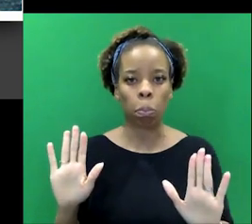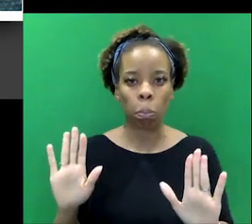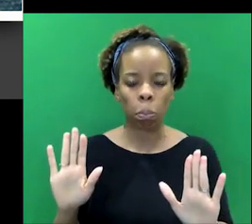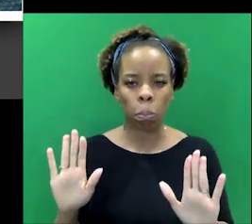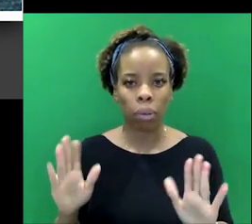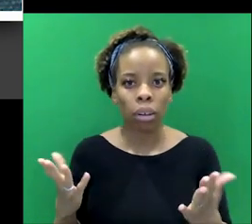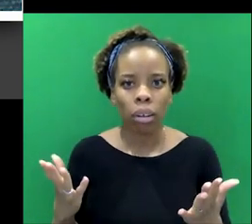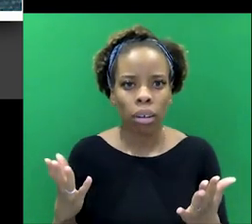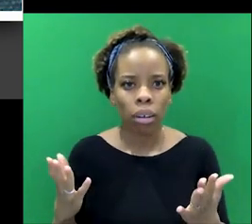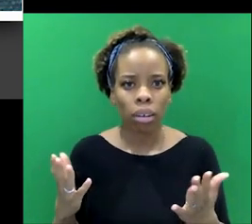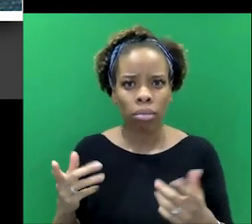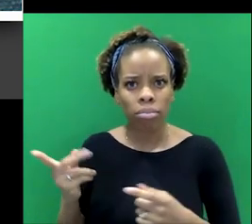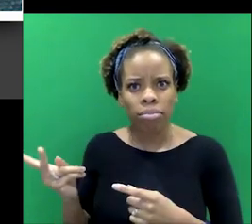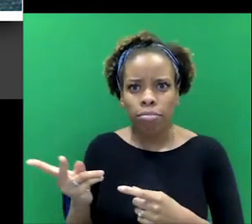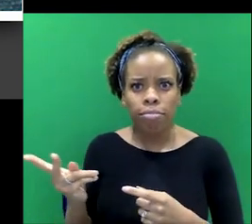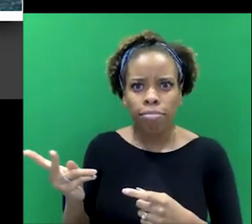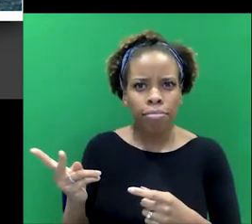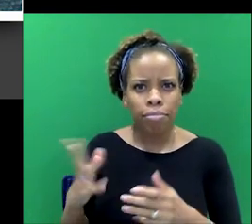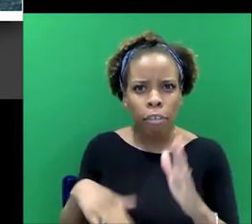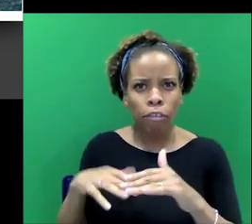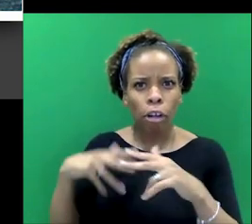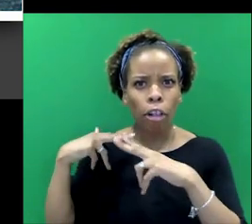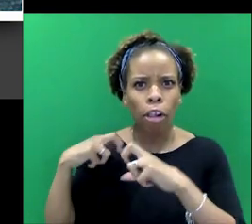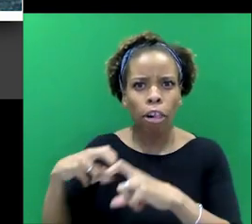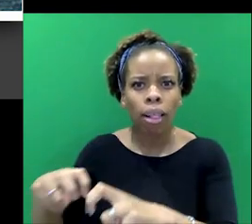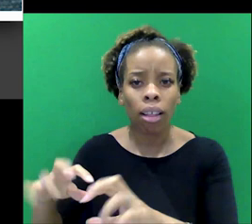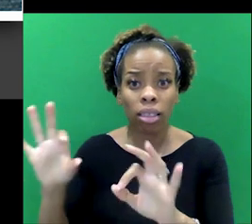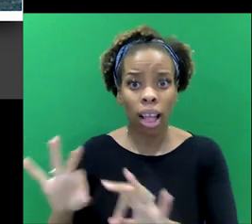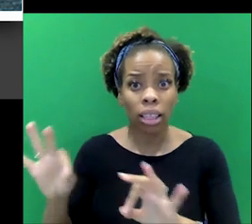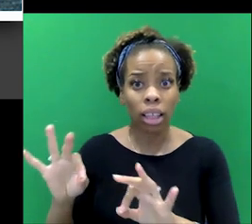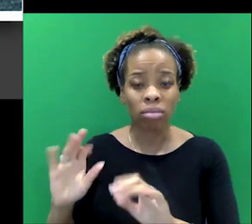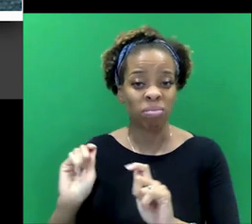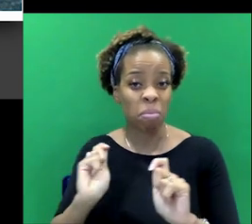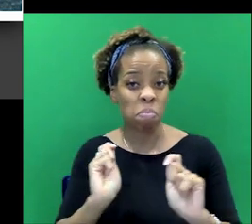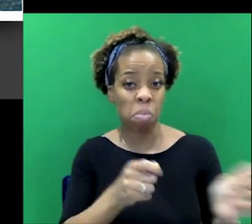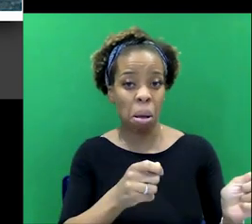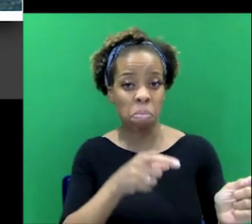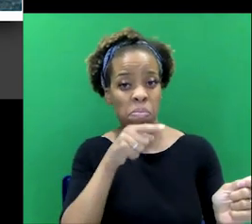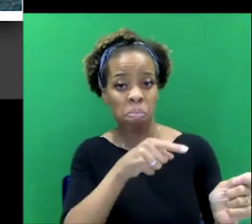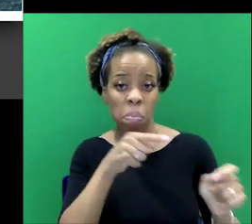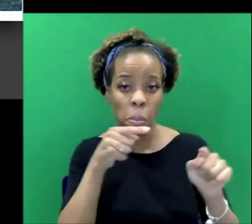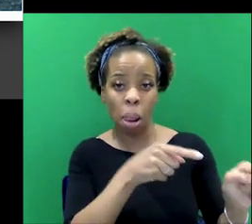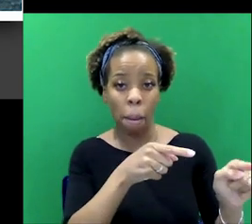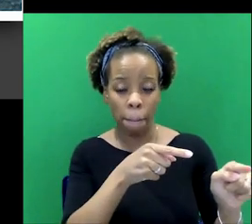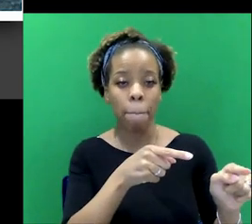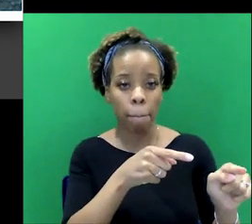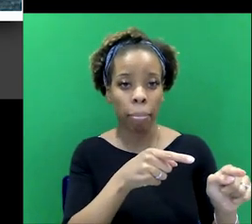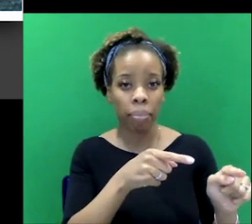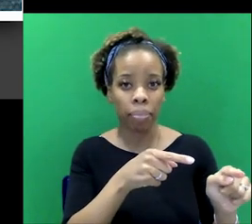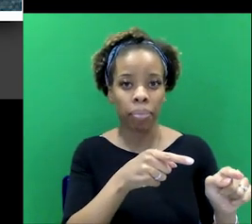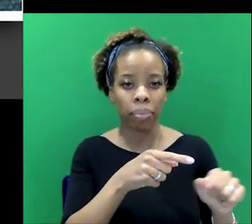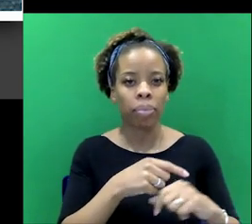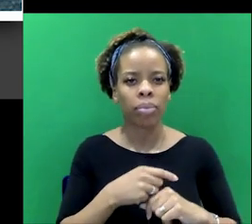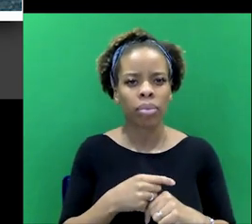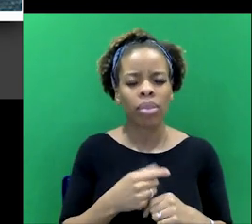it doesn't take him very long to immediately say, these are the guys, these are the bad guys. So he's the other end of the